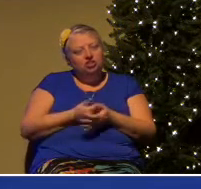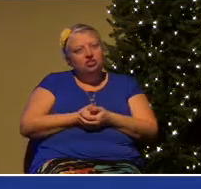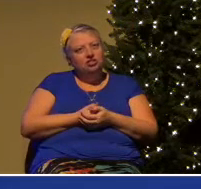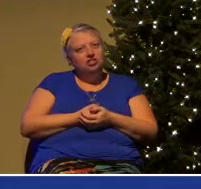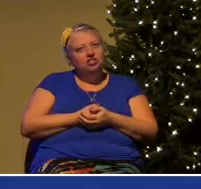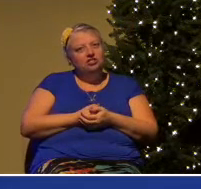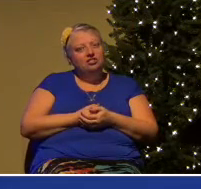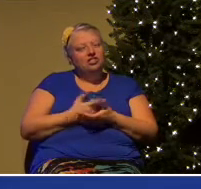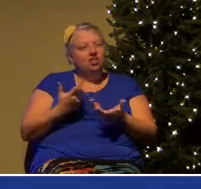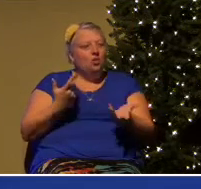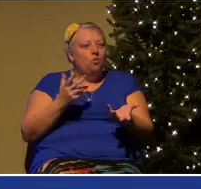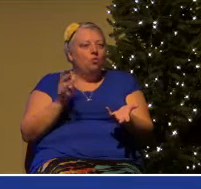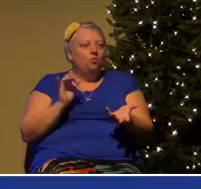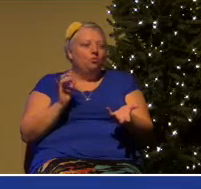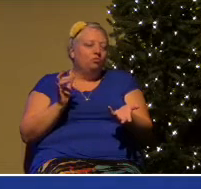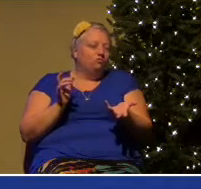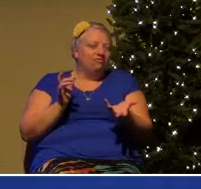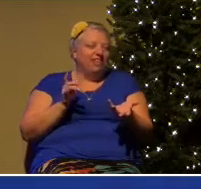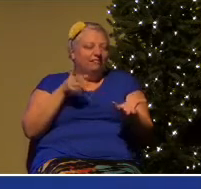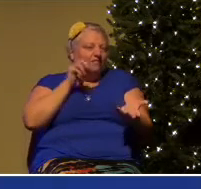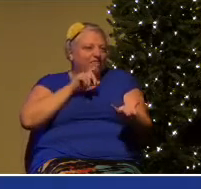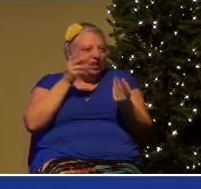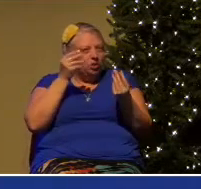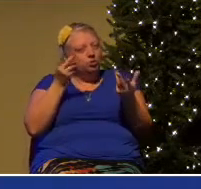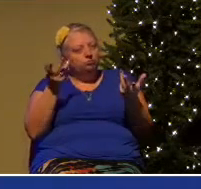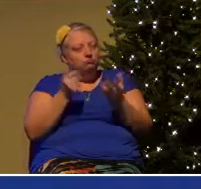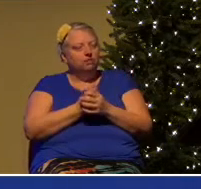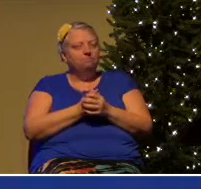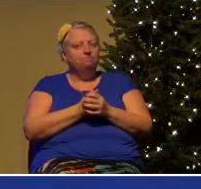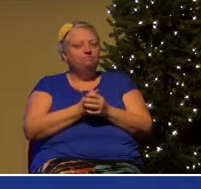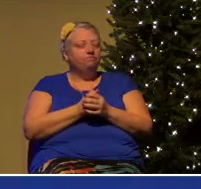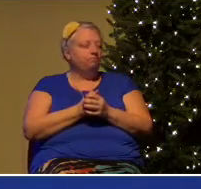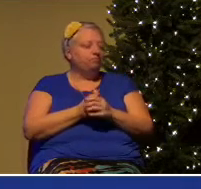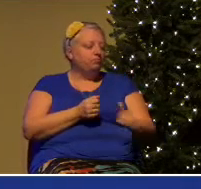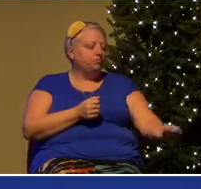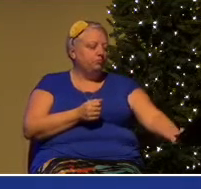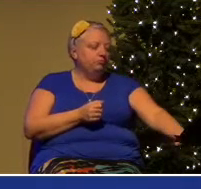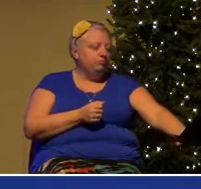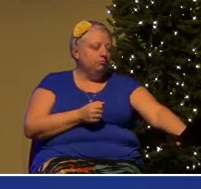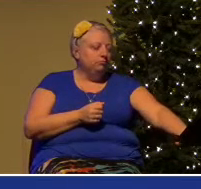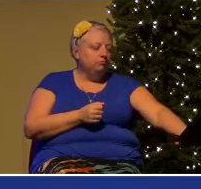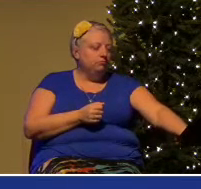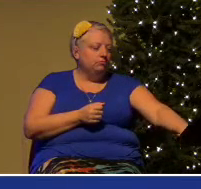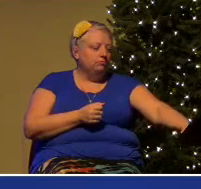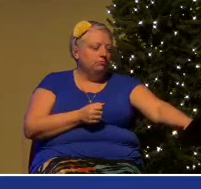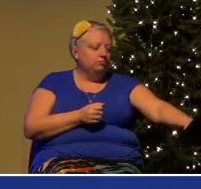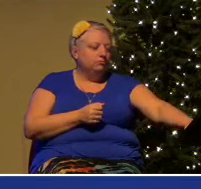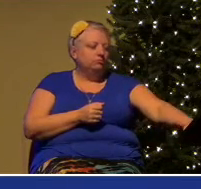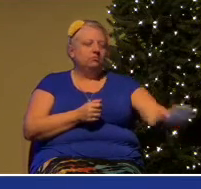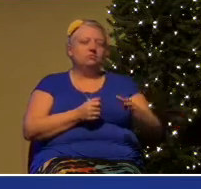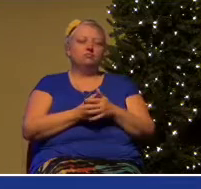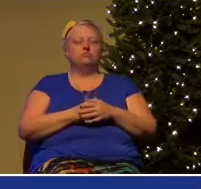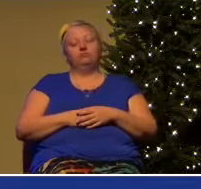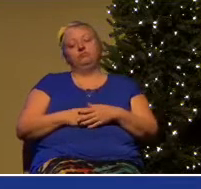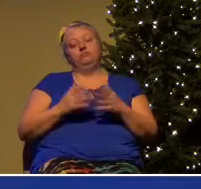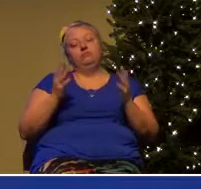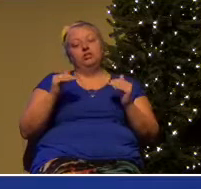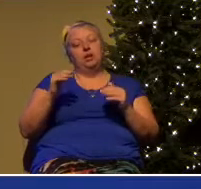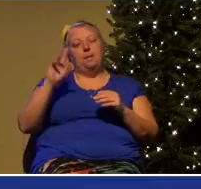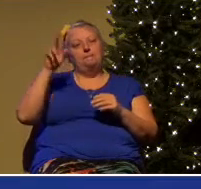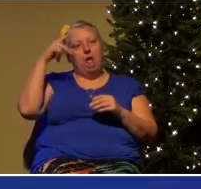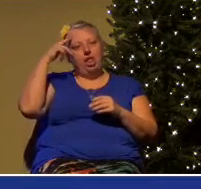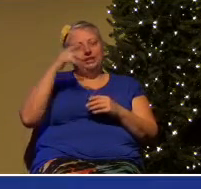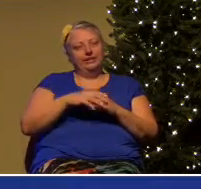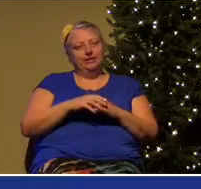You know, I don't want to get into politics, but Mr. Trump, bless him,